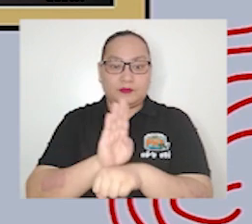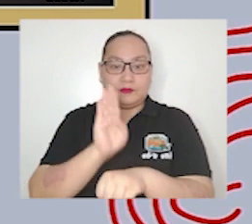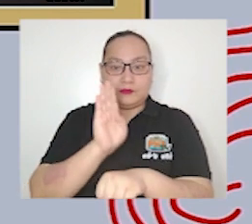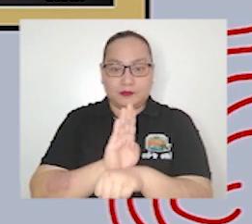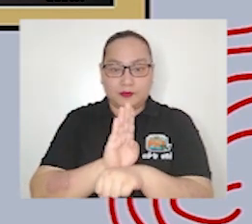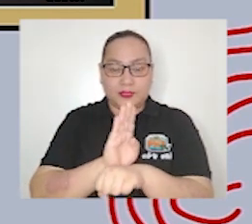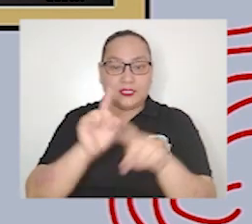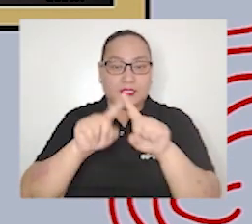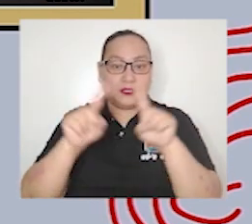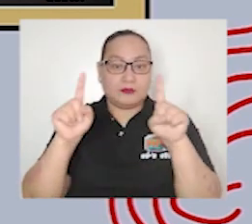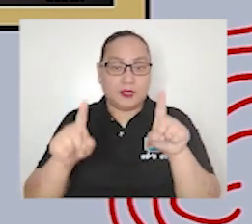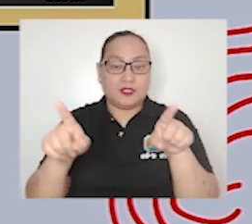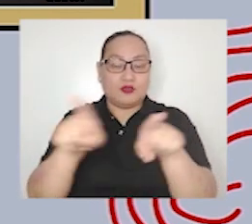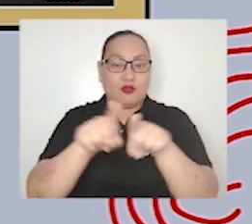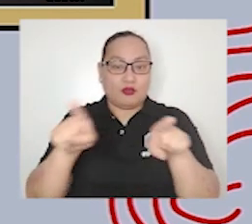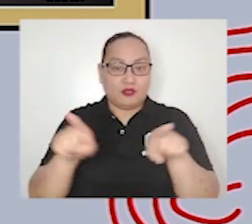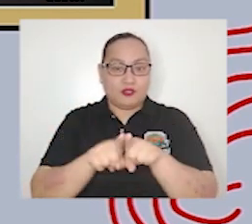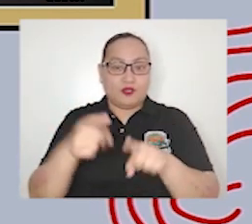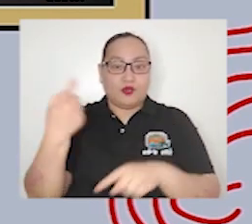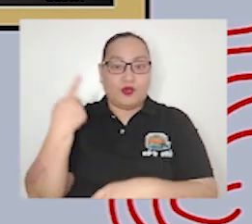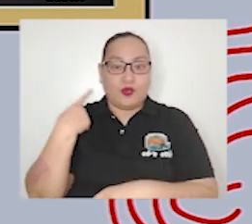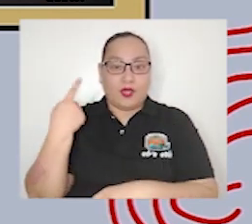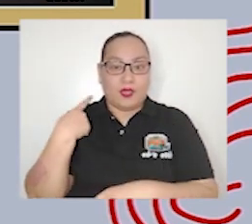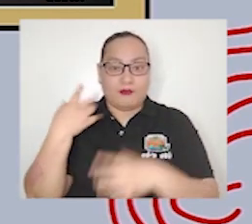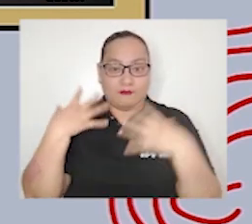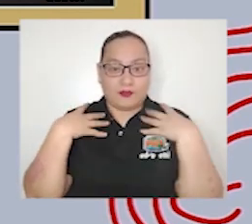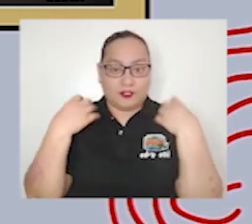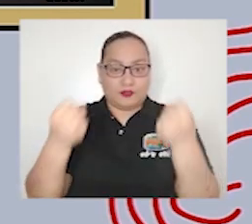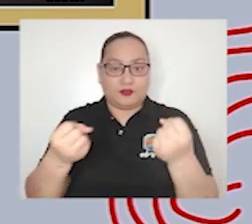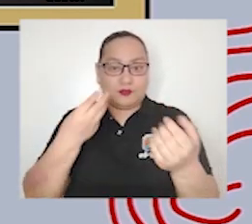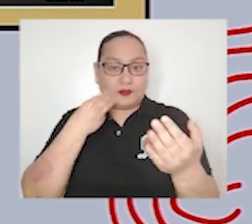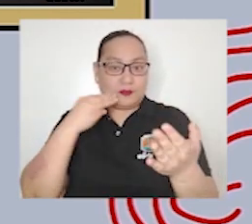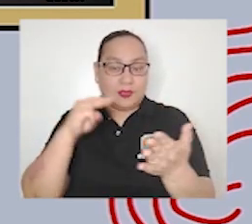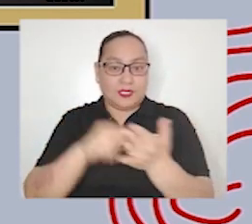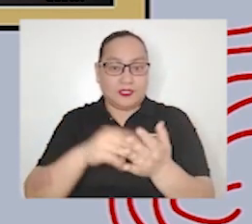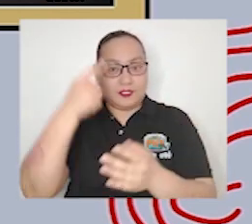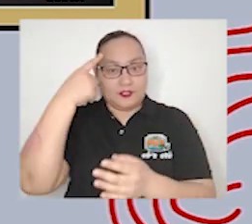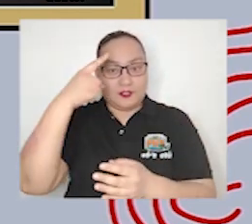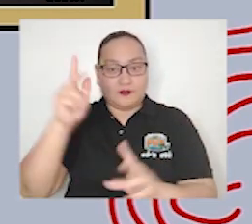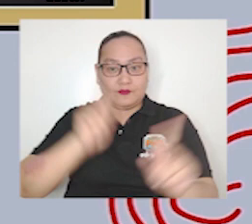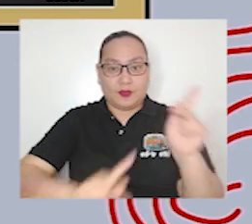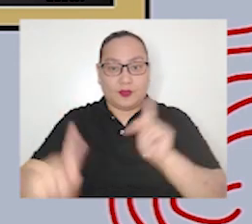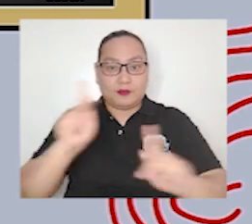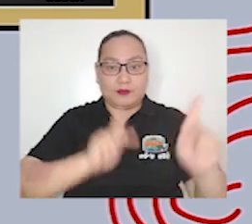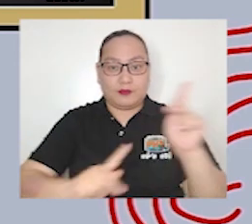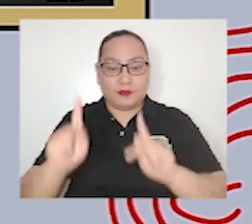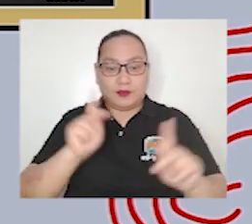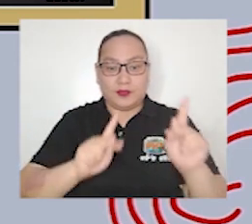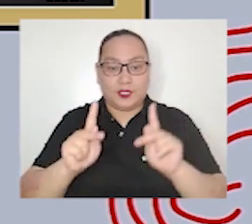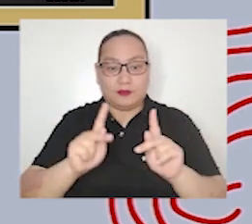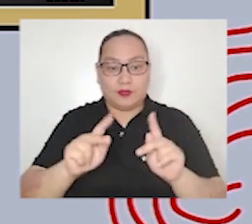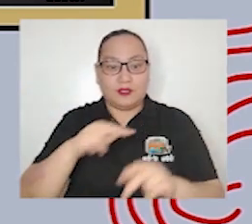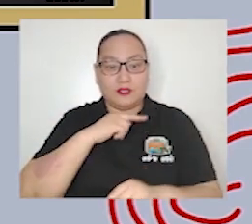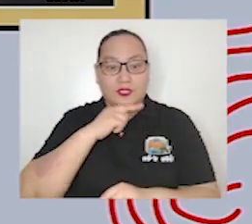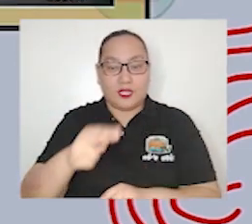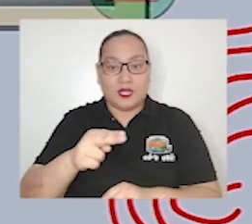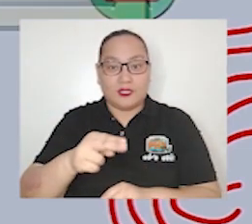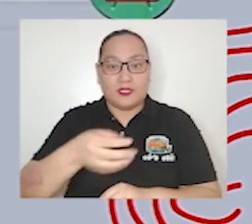very strong message for the people not to drink and drive to avoid accidents